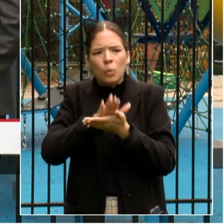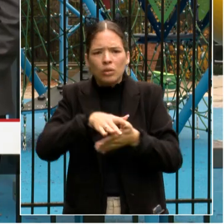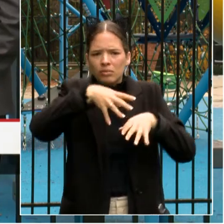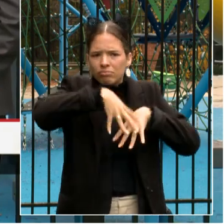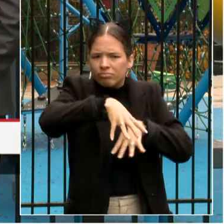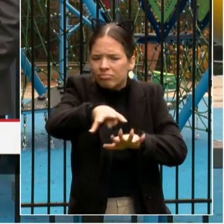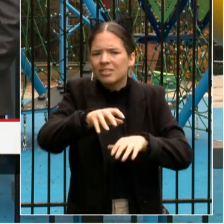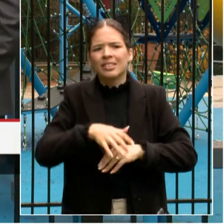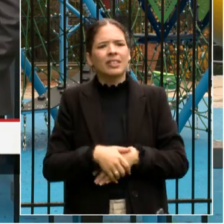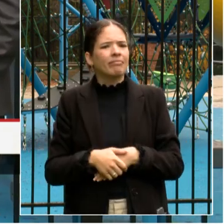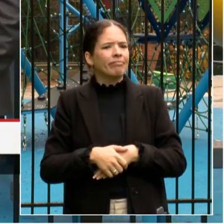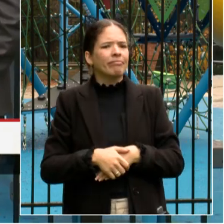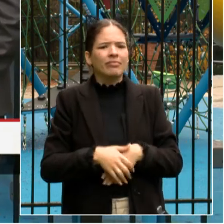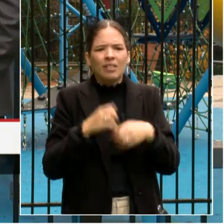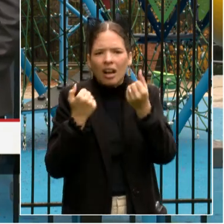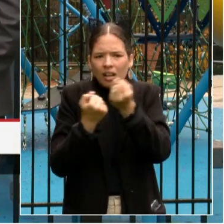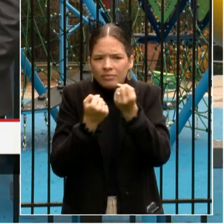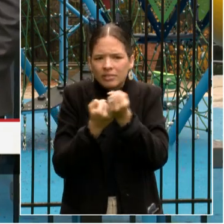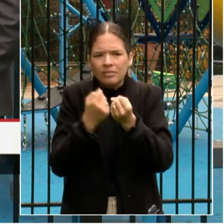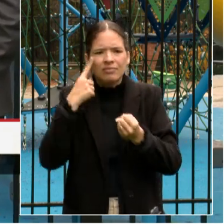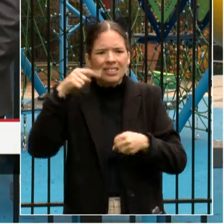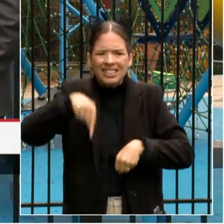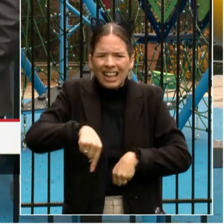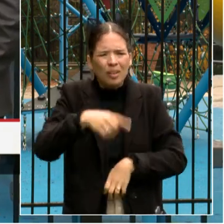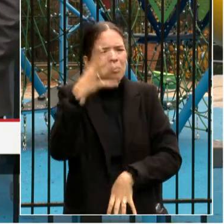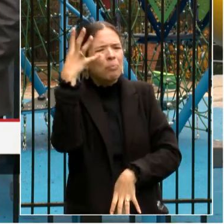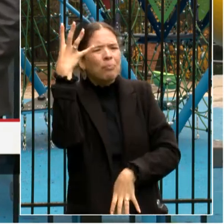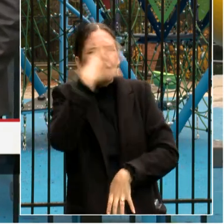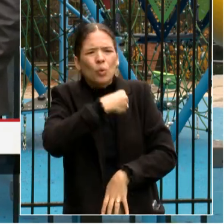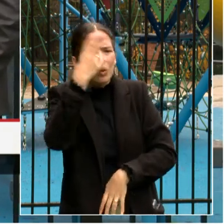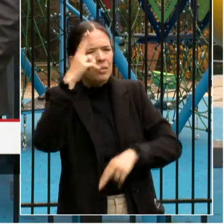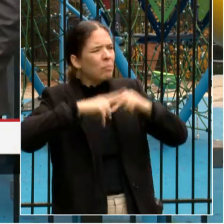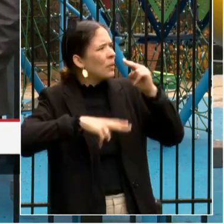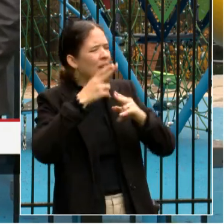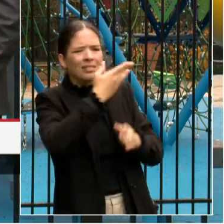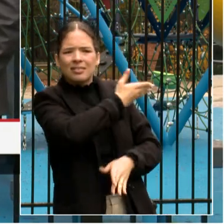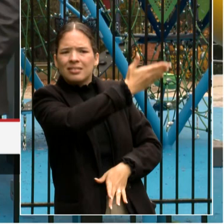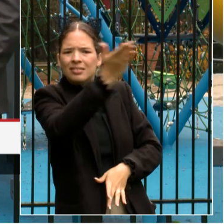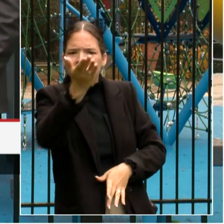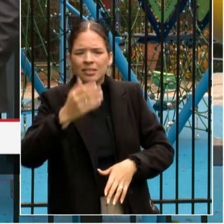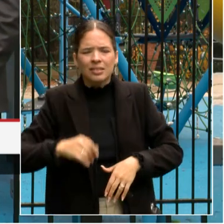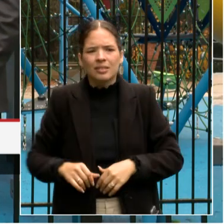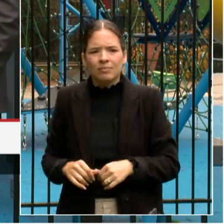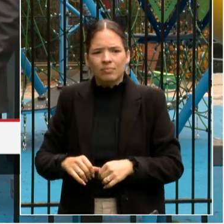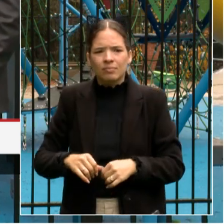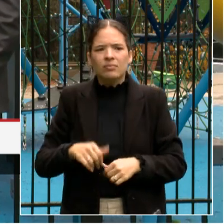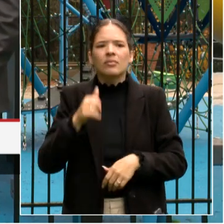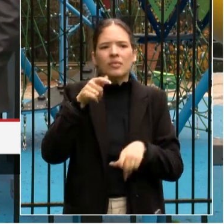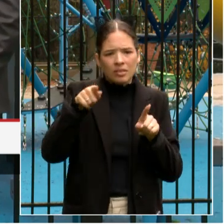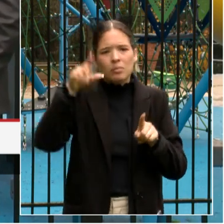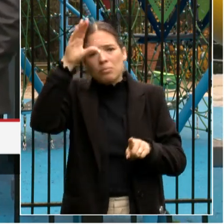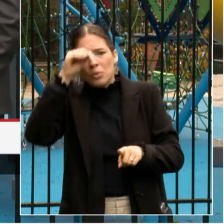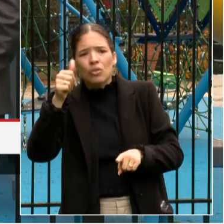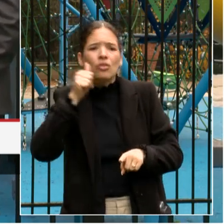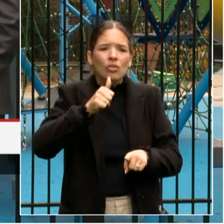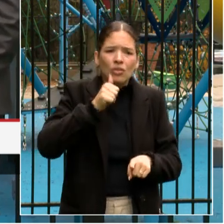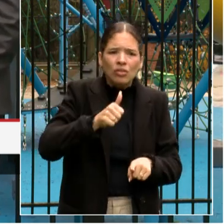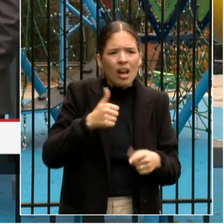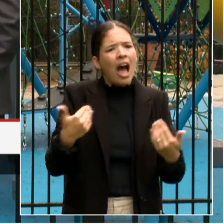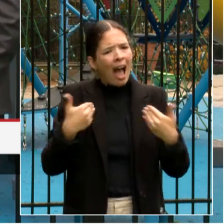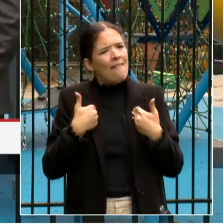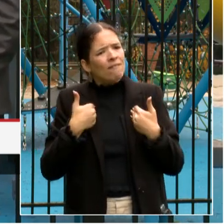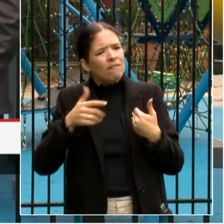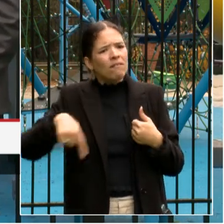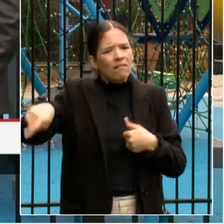beautiful, beautiful facility. We know boys and girls who have all of the support that they need